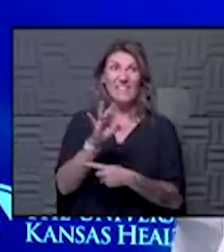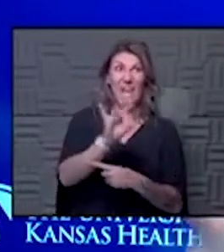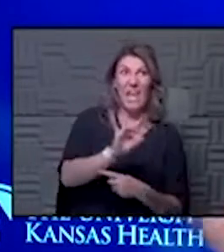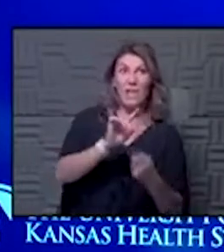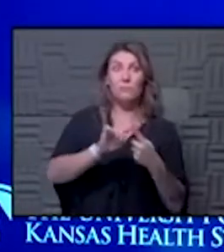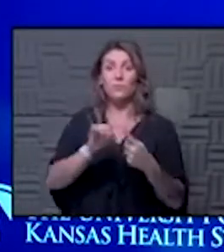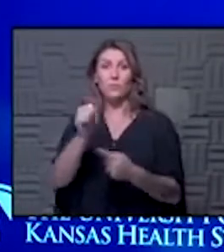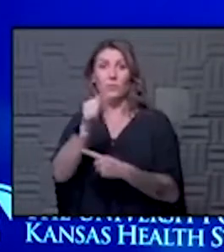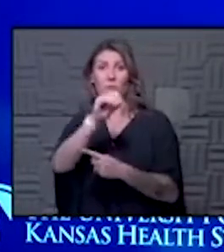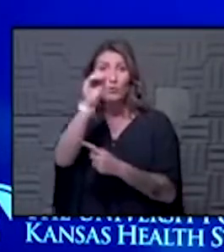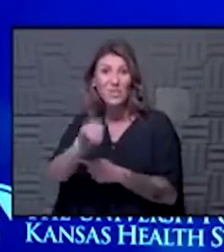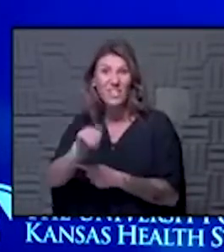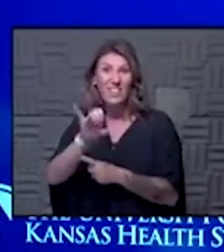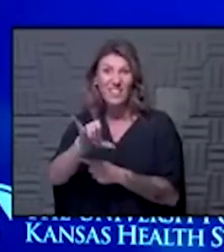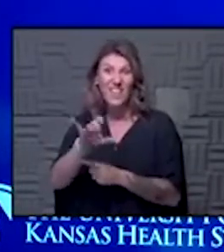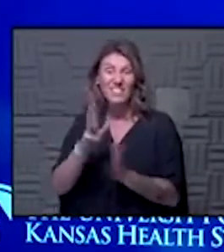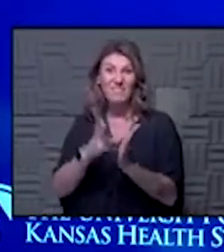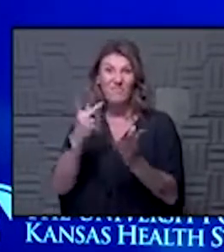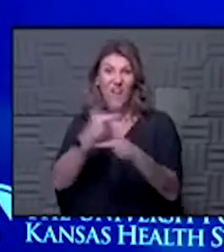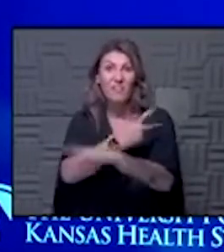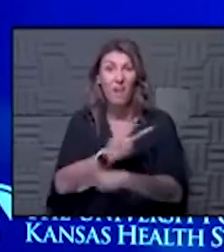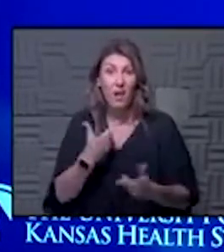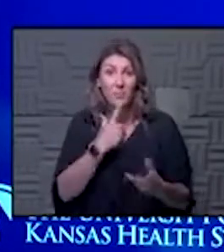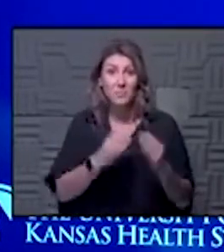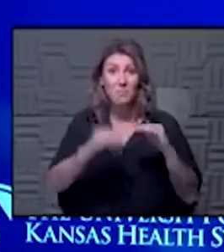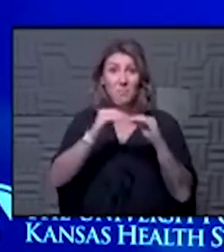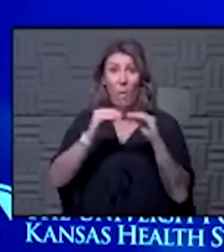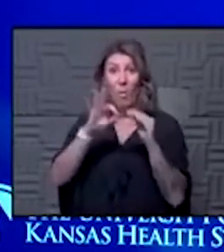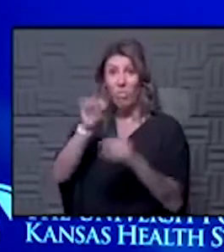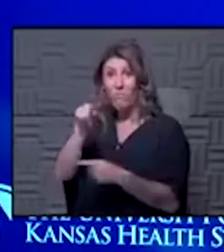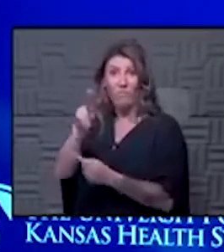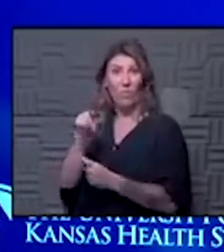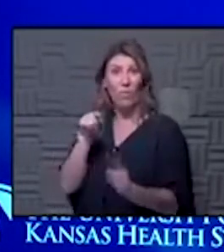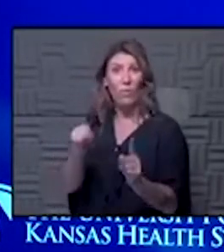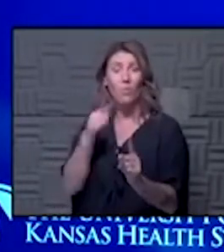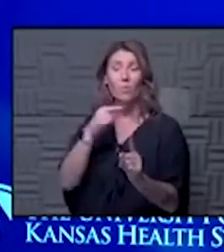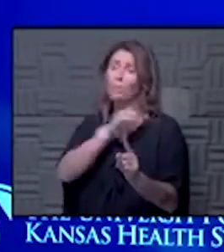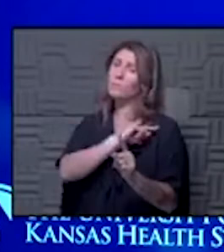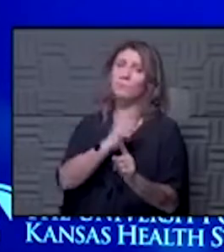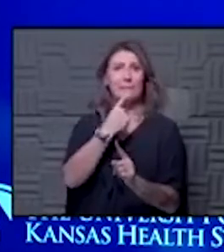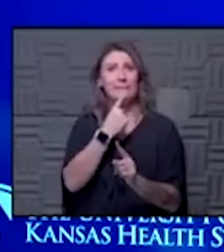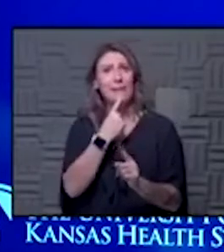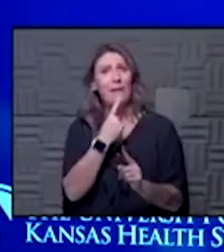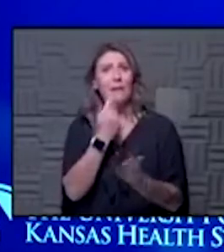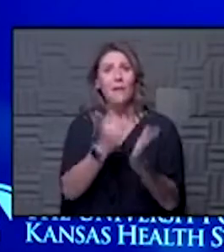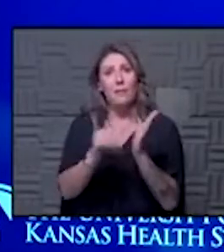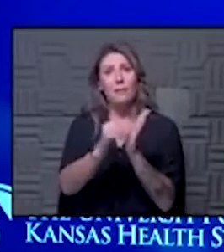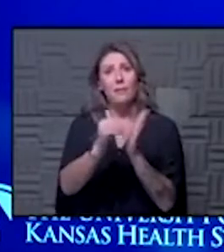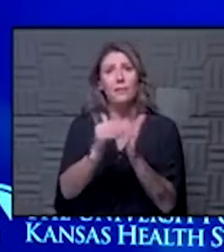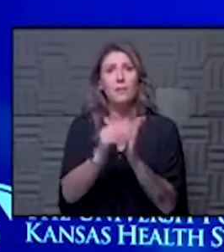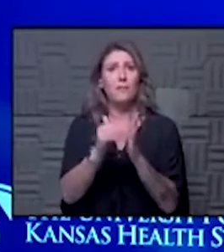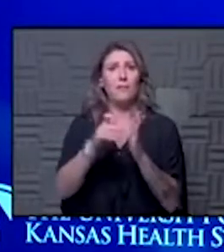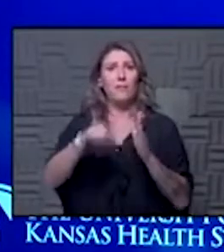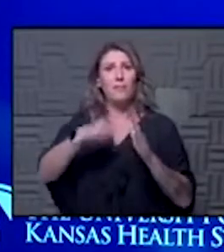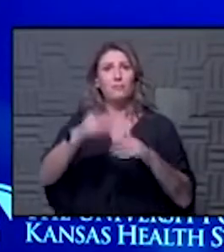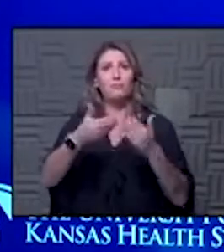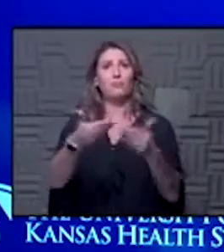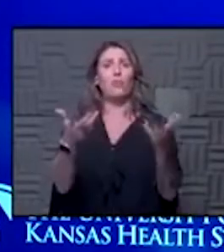than the flu death rate and so we would have said exactly that I think we've actually been sent out on the program so I don't think that surprises us